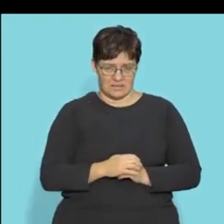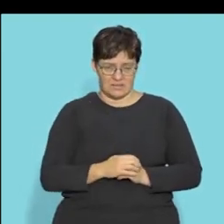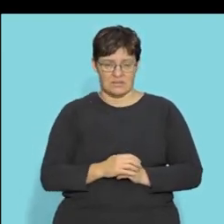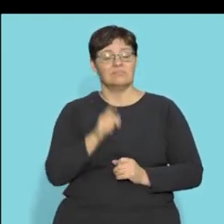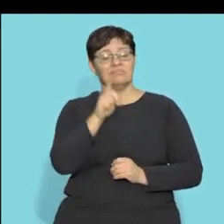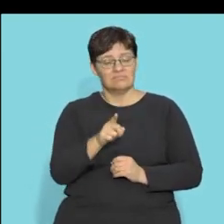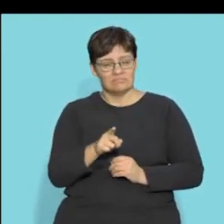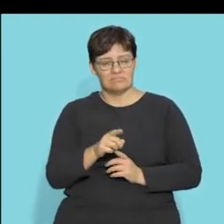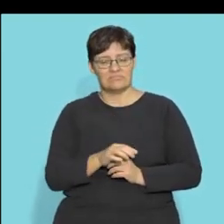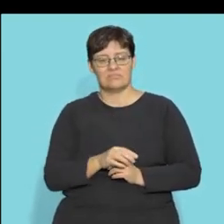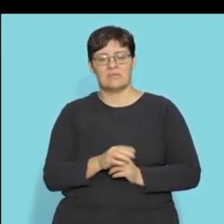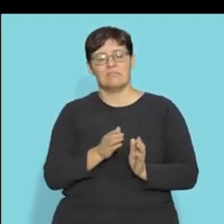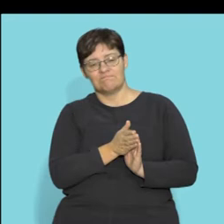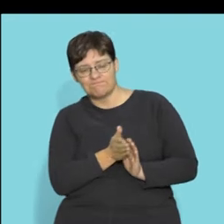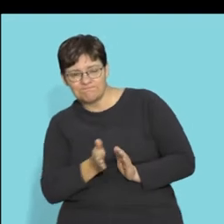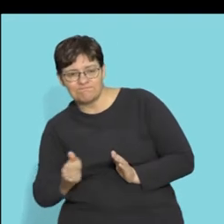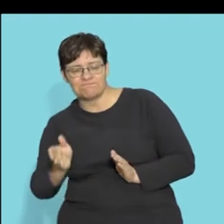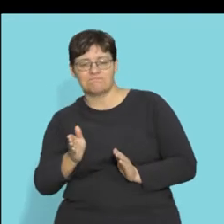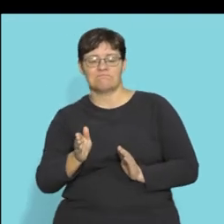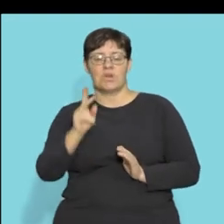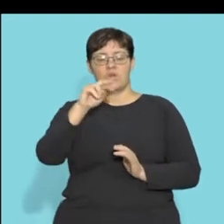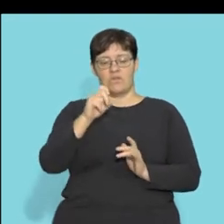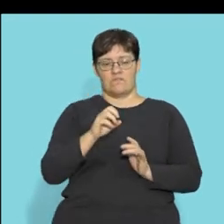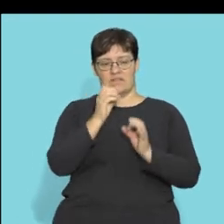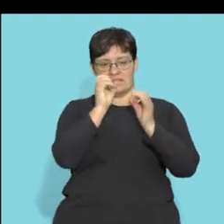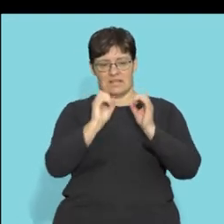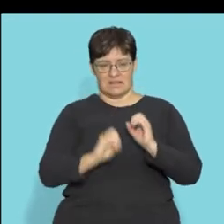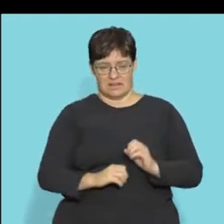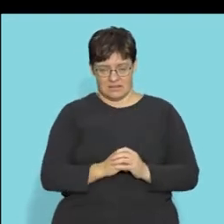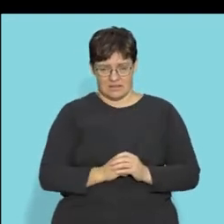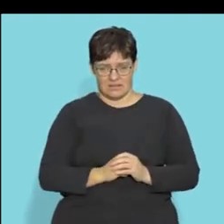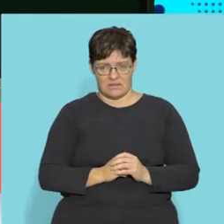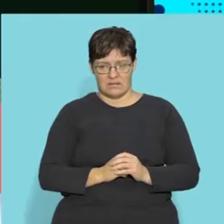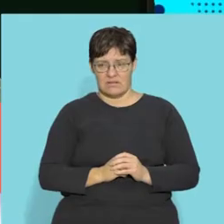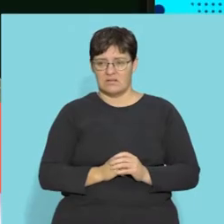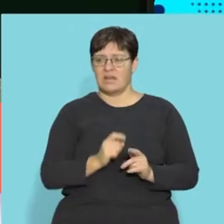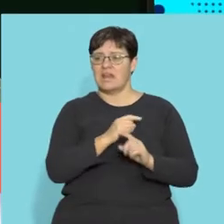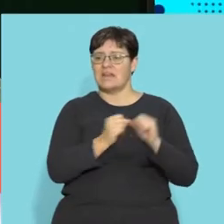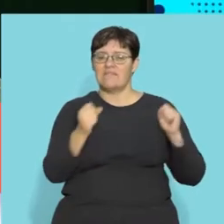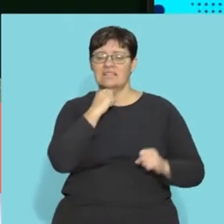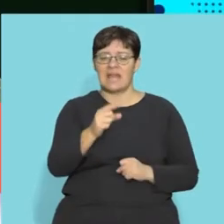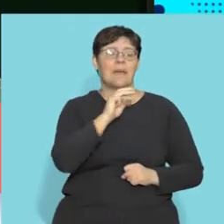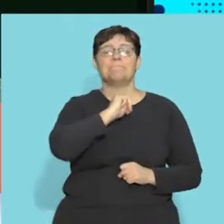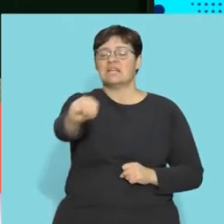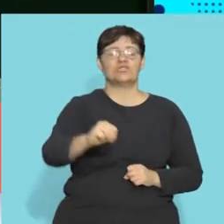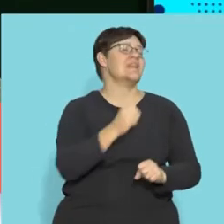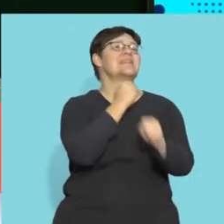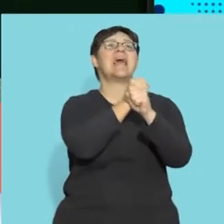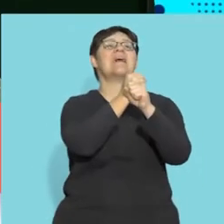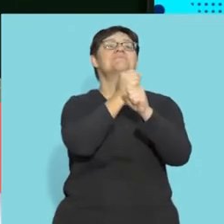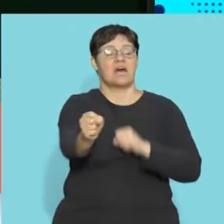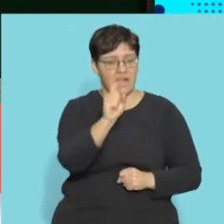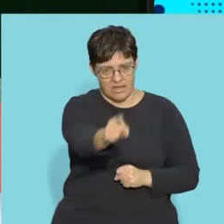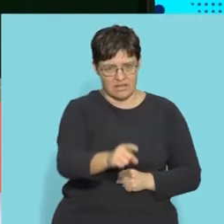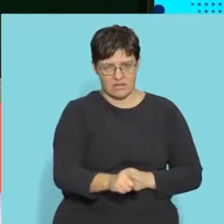that's transmitted along the nerve cell. People never use the word message.